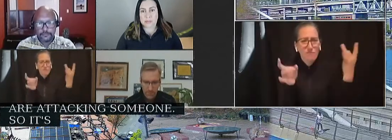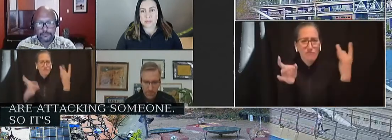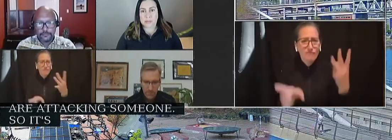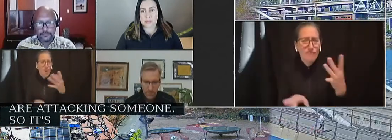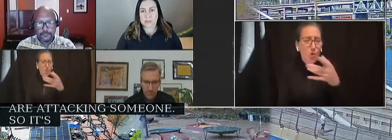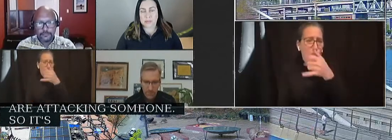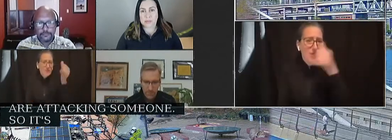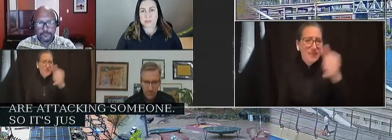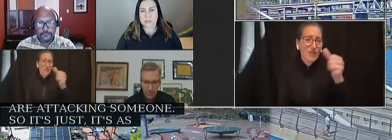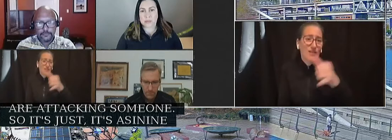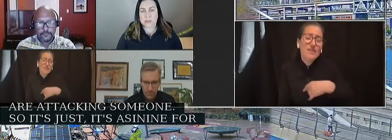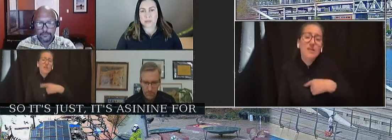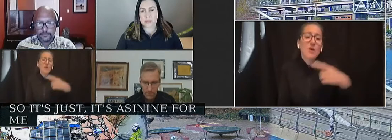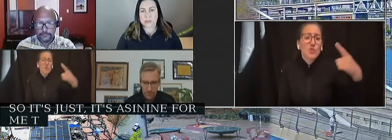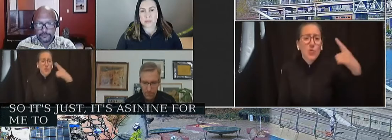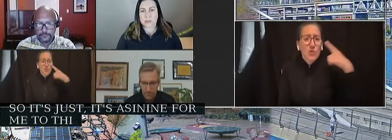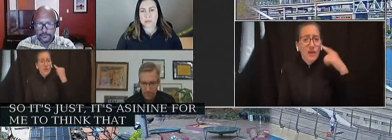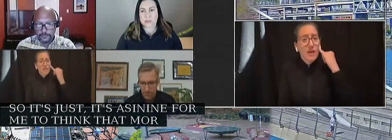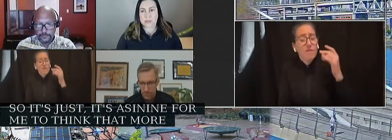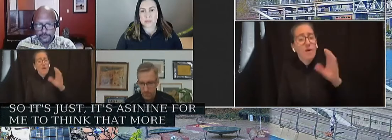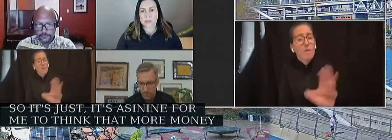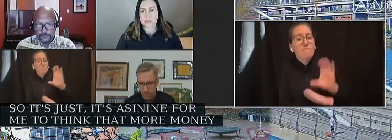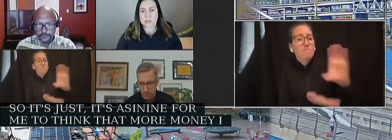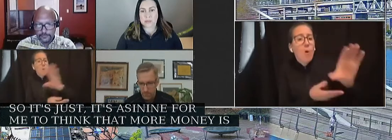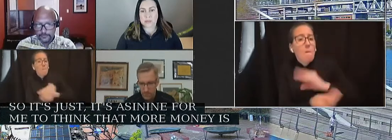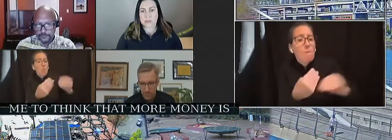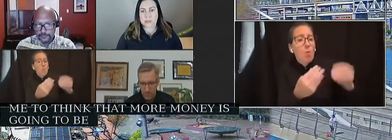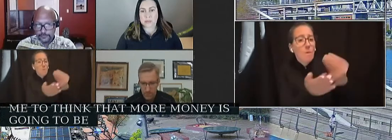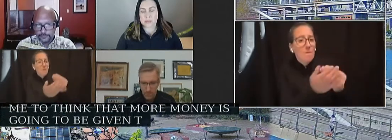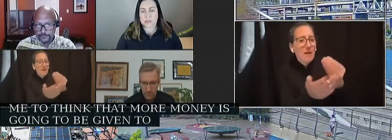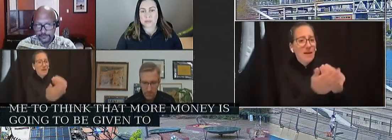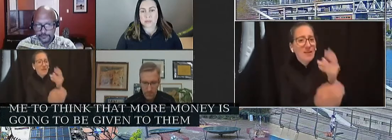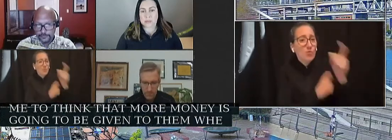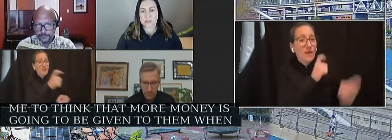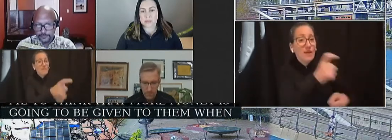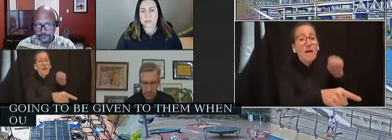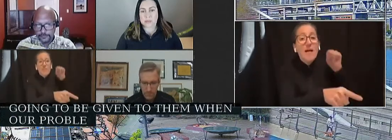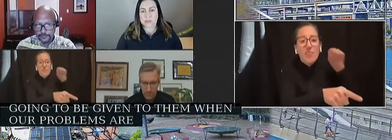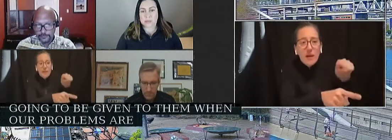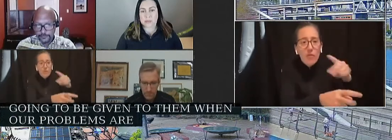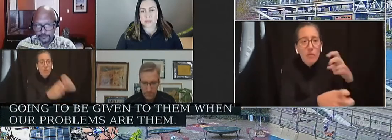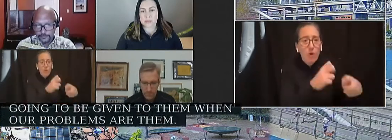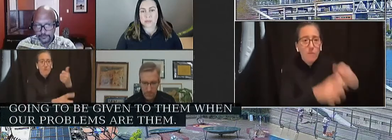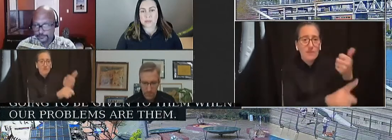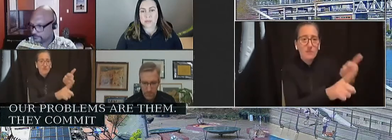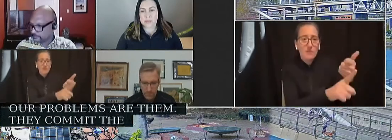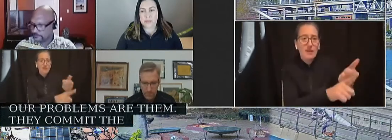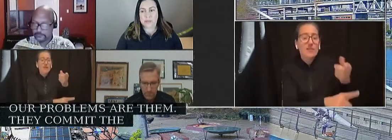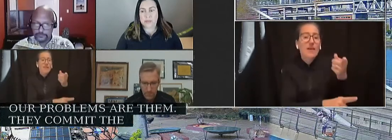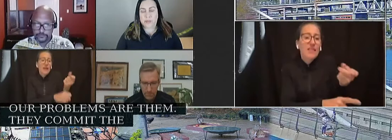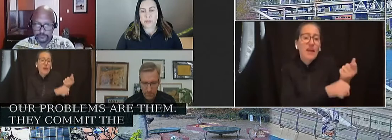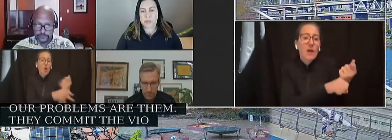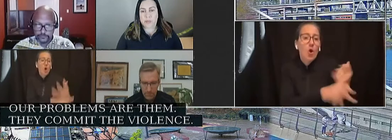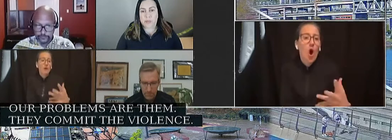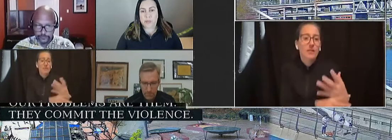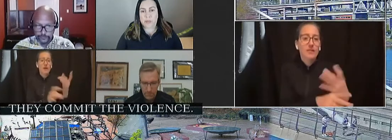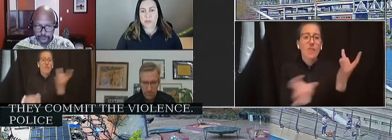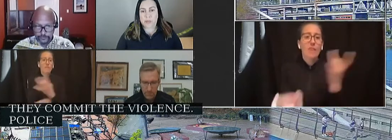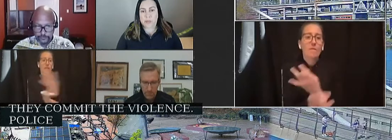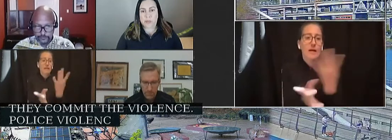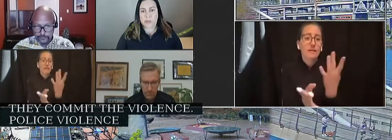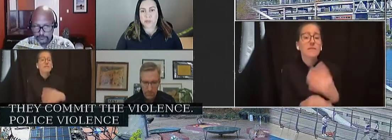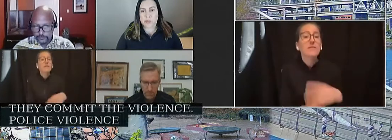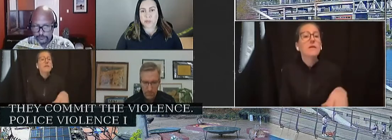think that like more money is going to be given to them when our problems are them. They commit the violence. Police violence is gun